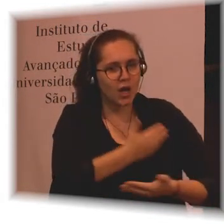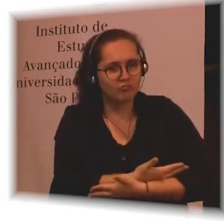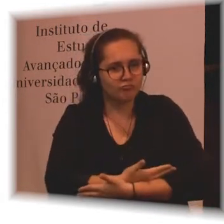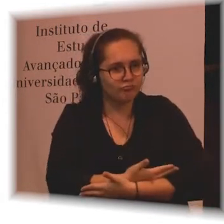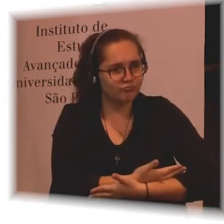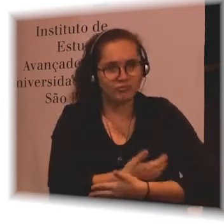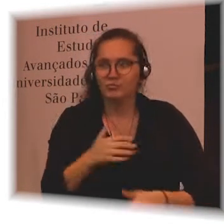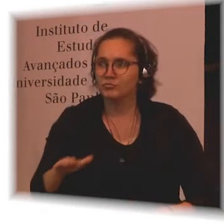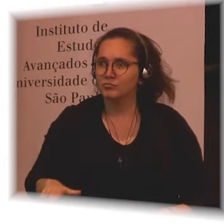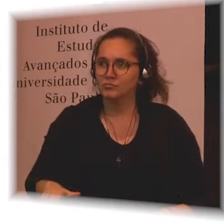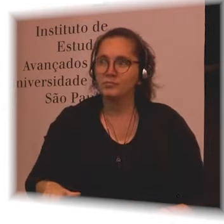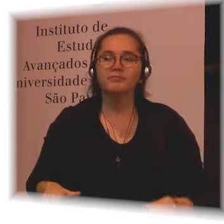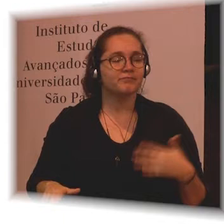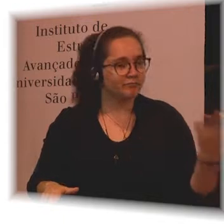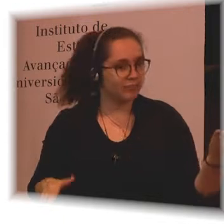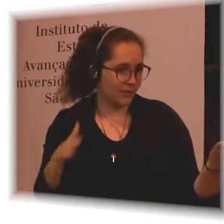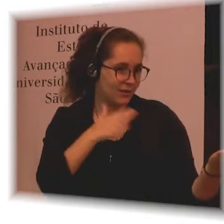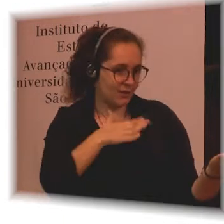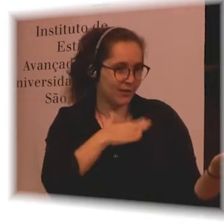It's me.